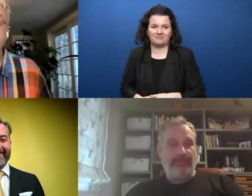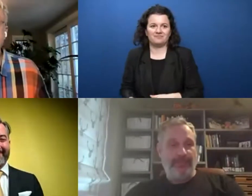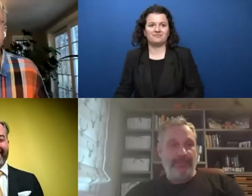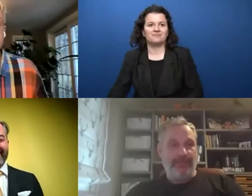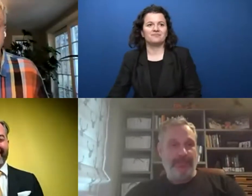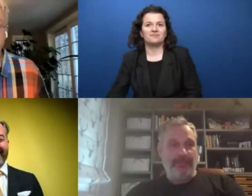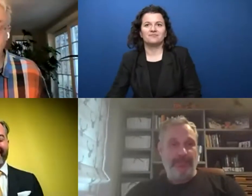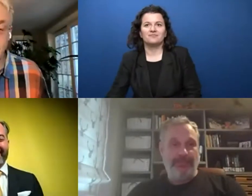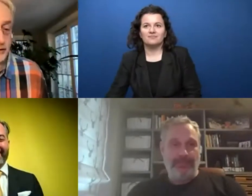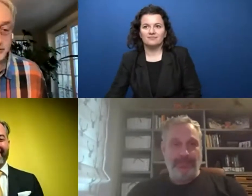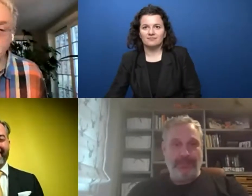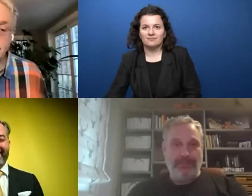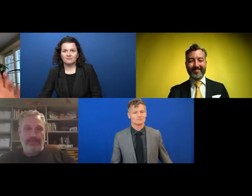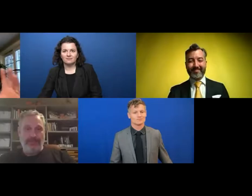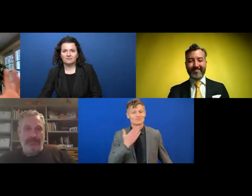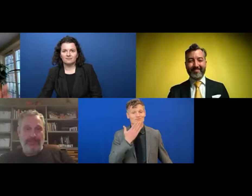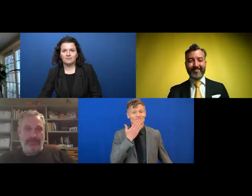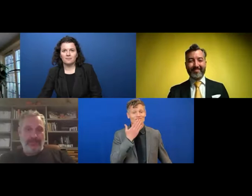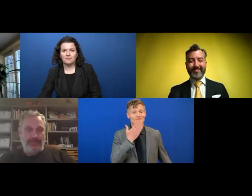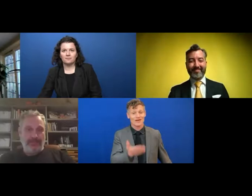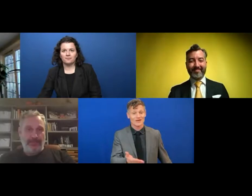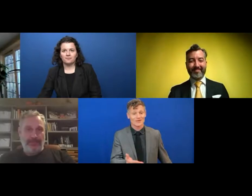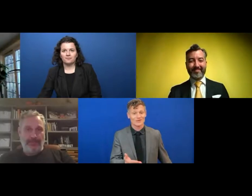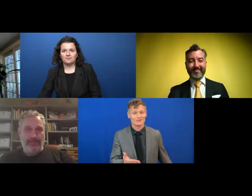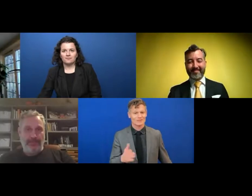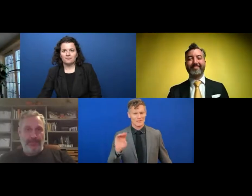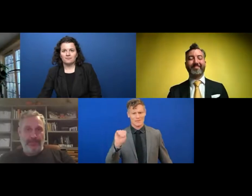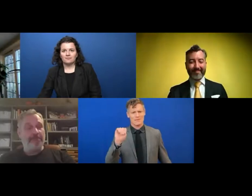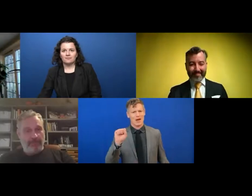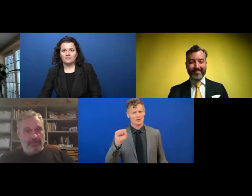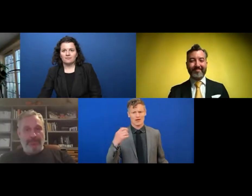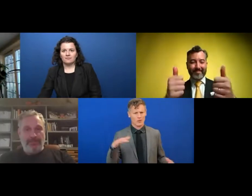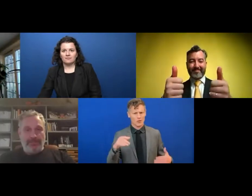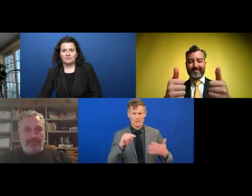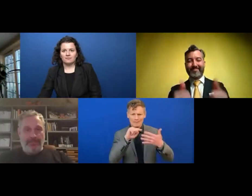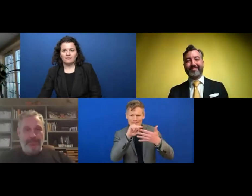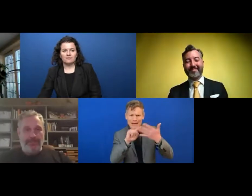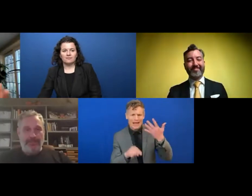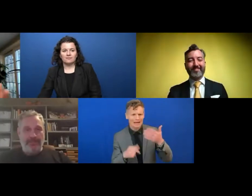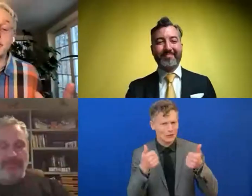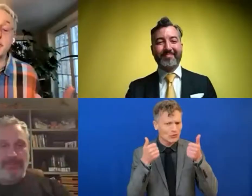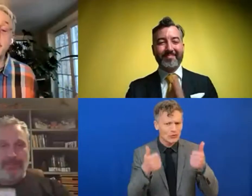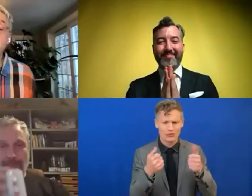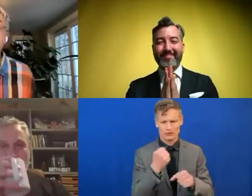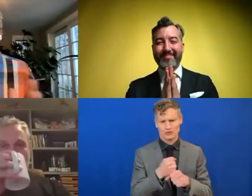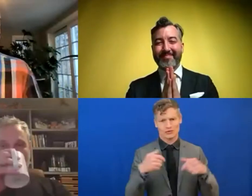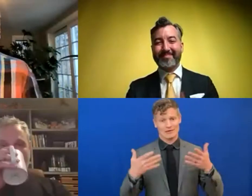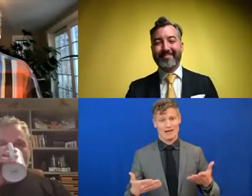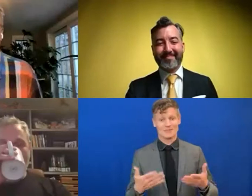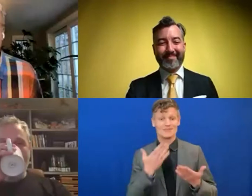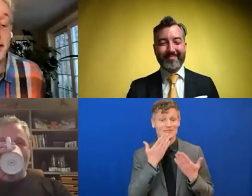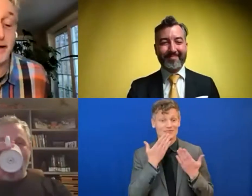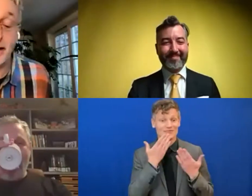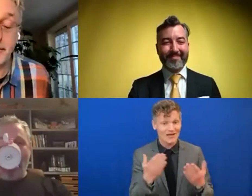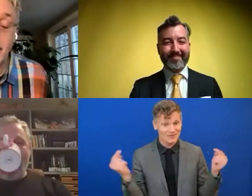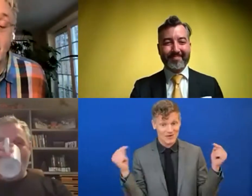Thank you so much, Roland, and Microsoft's doing so many impressive things these days. Thank you for being here. Now, I'd like to bring back on